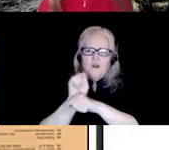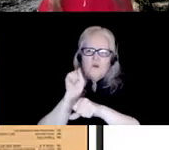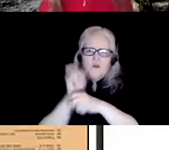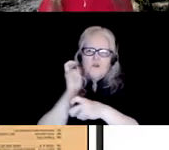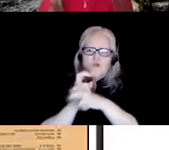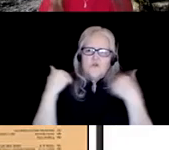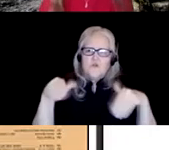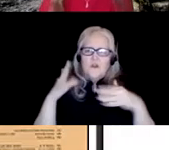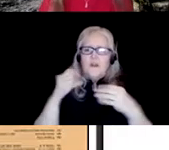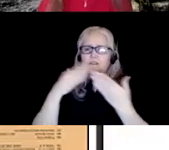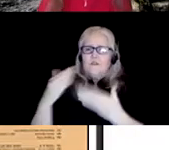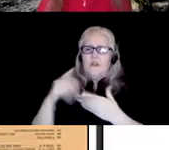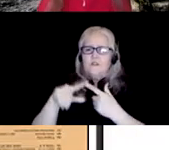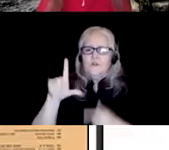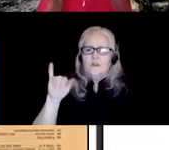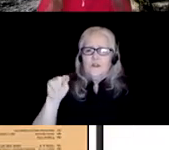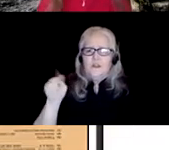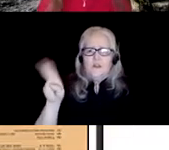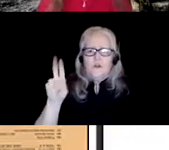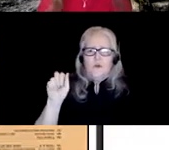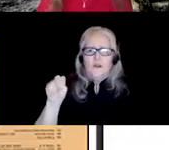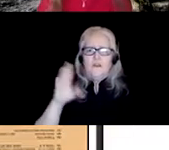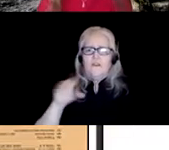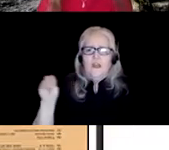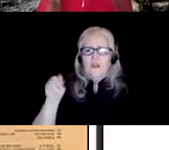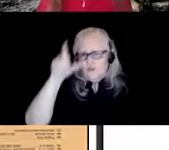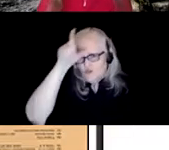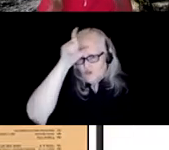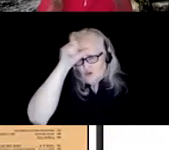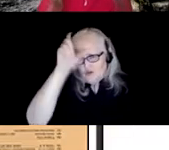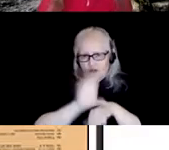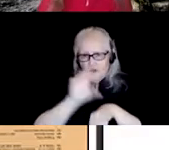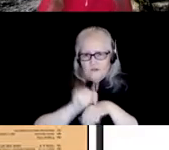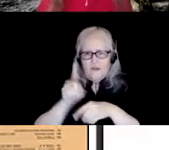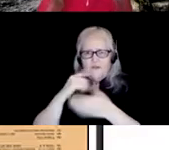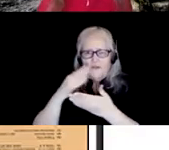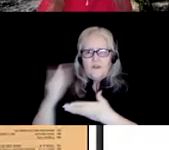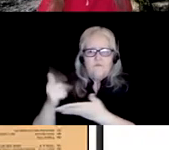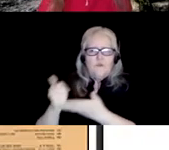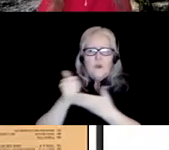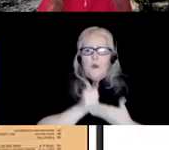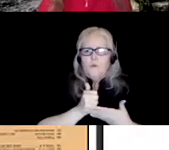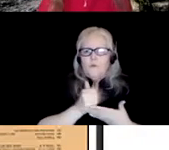lithuanian and our turkish consultants for all their help and i think we'd like to